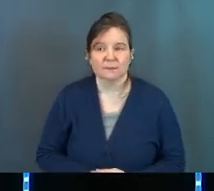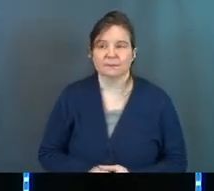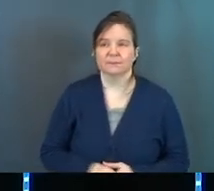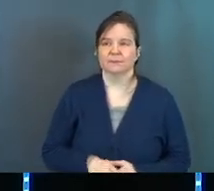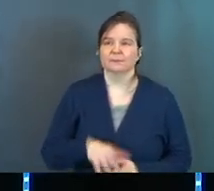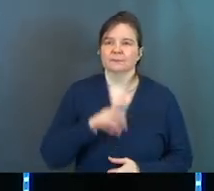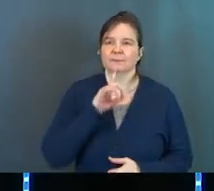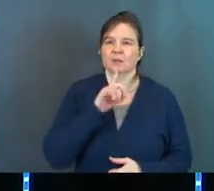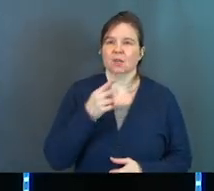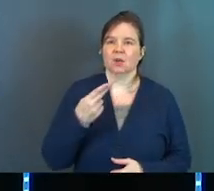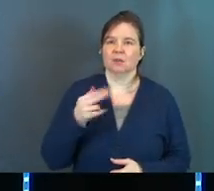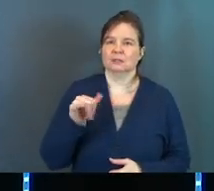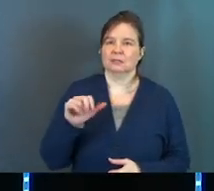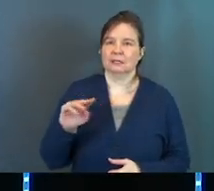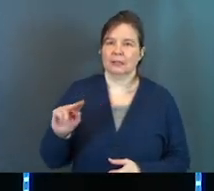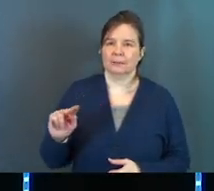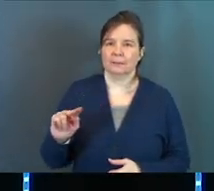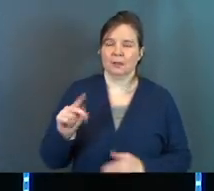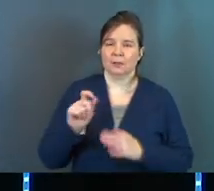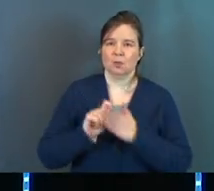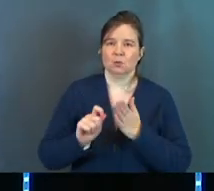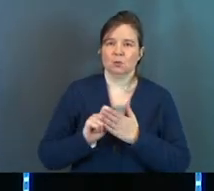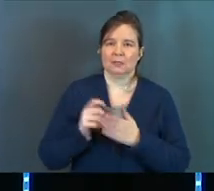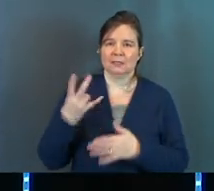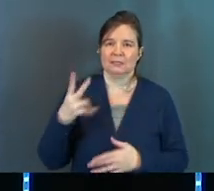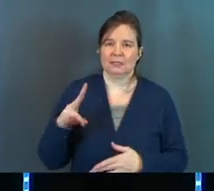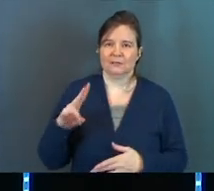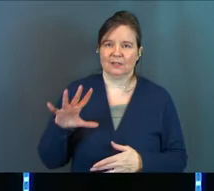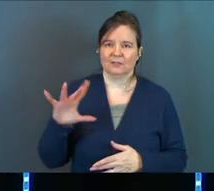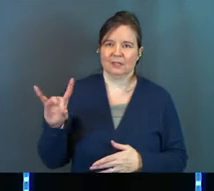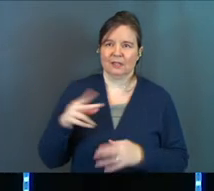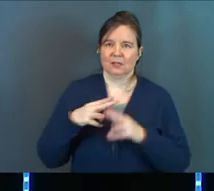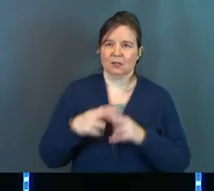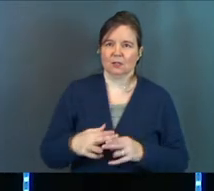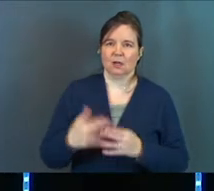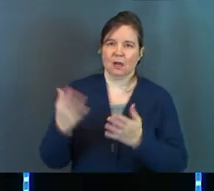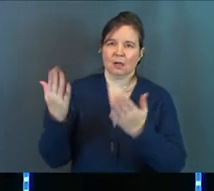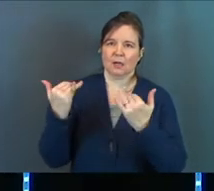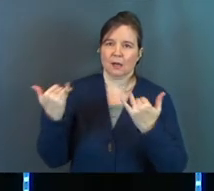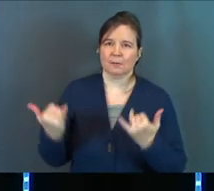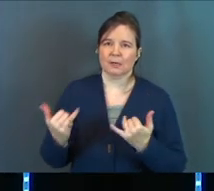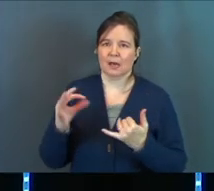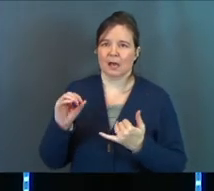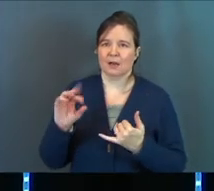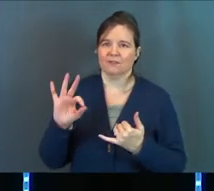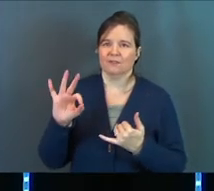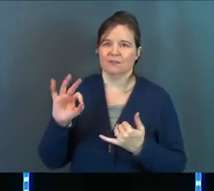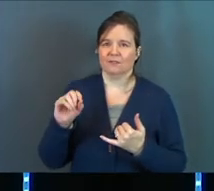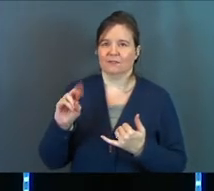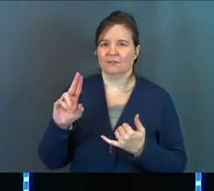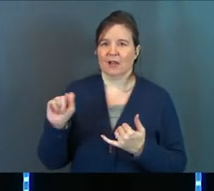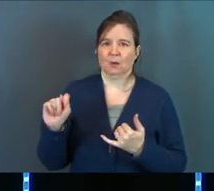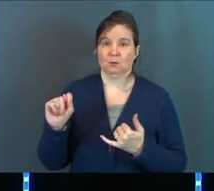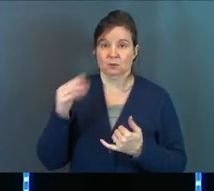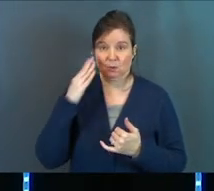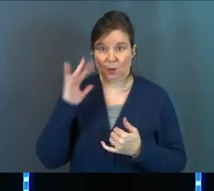There's a hymn. It was written in 1758. It's called Come Thou Fount. Anybody know that hymn?